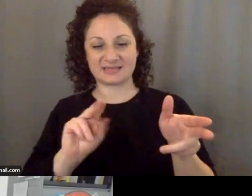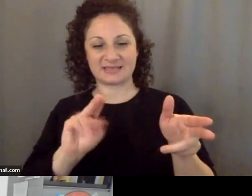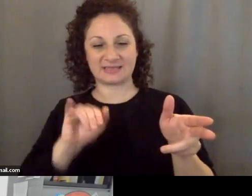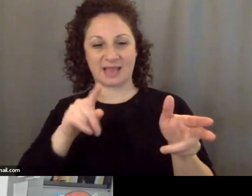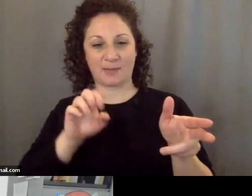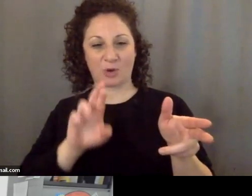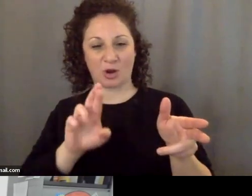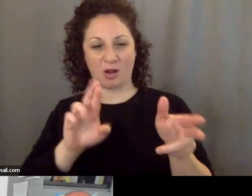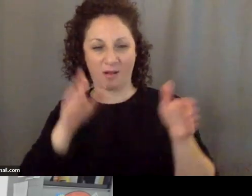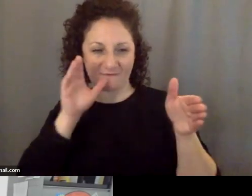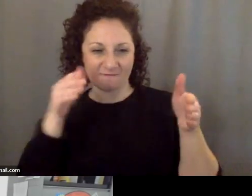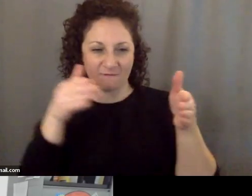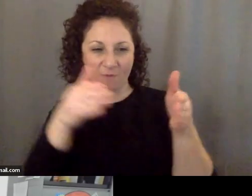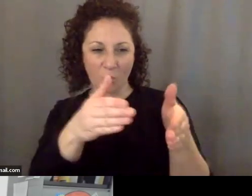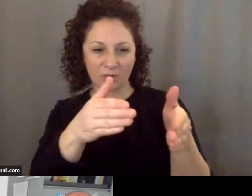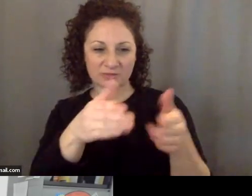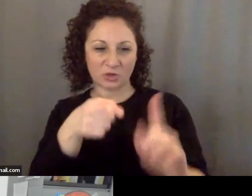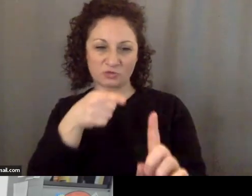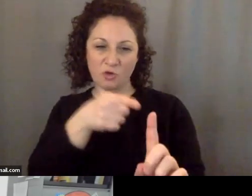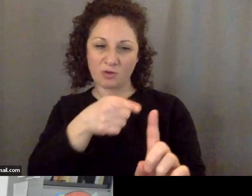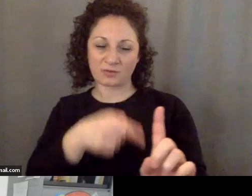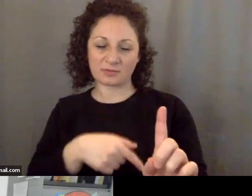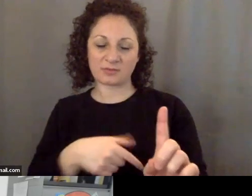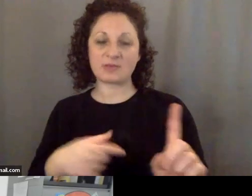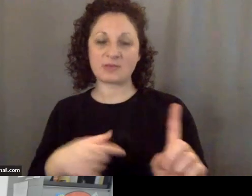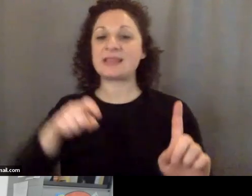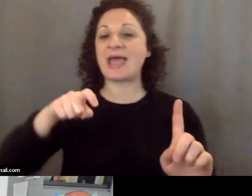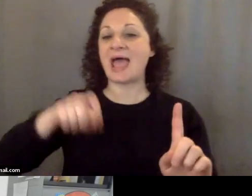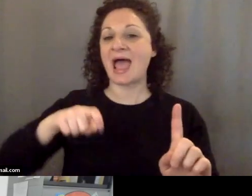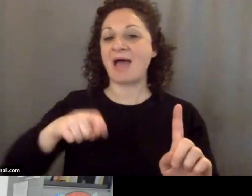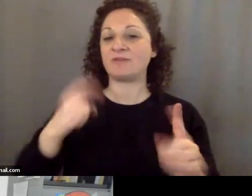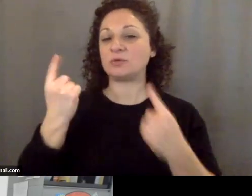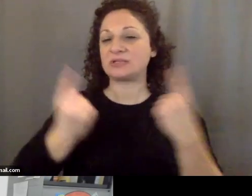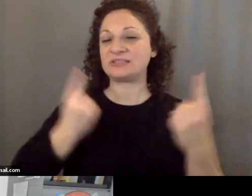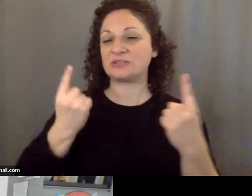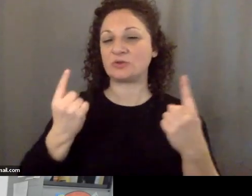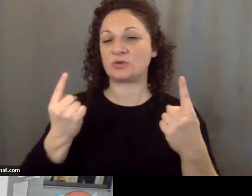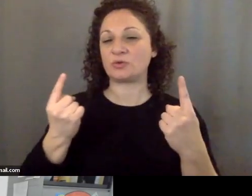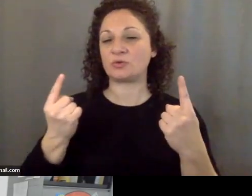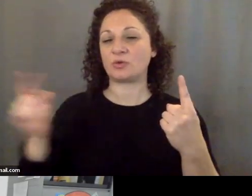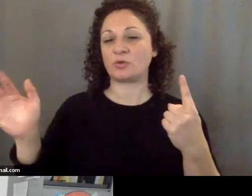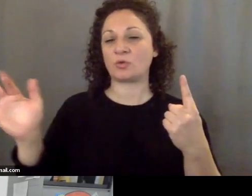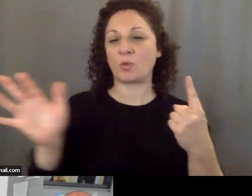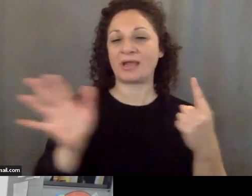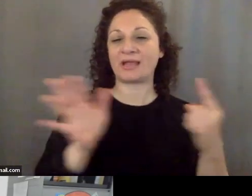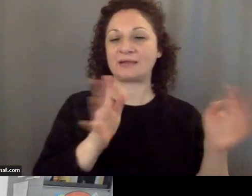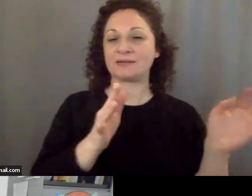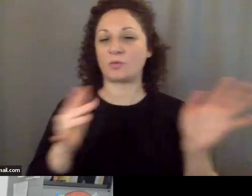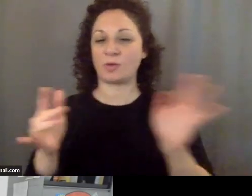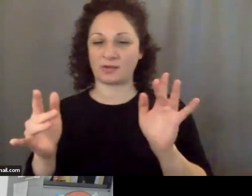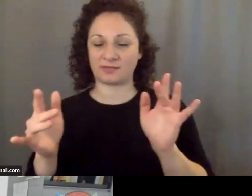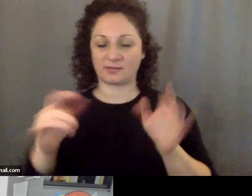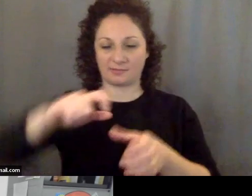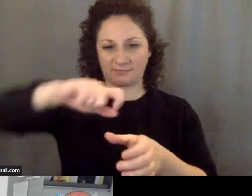focusing on a target they have to take the wind from what direction it's coming into